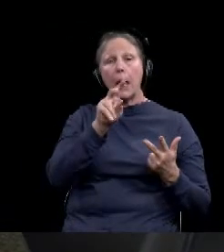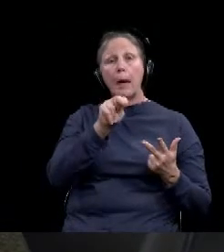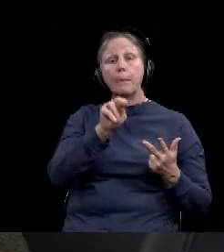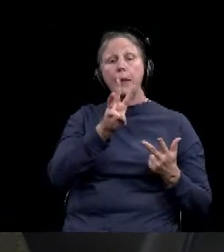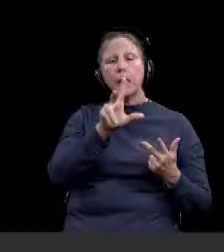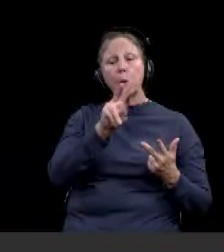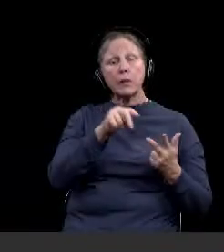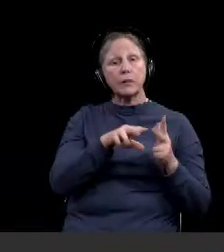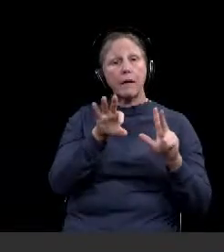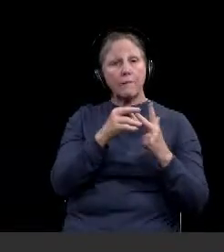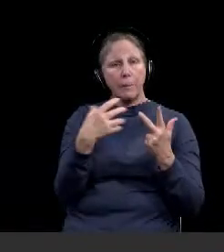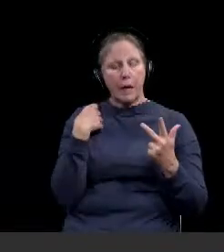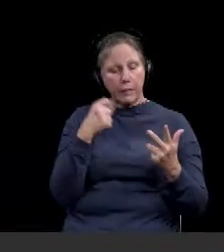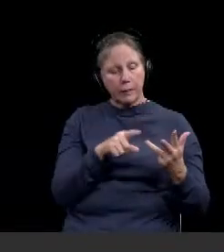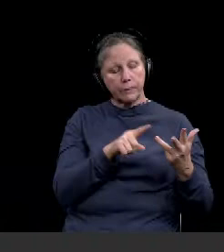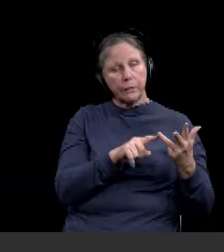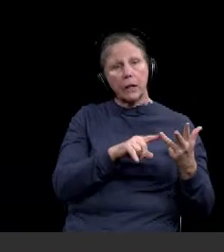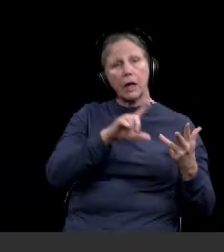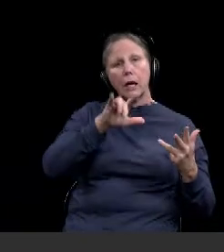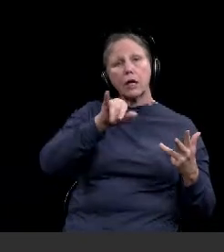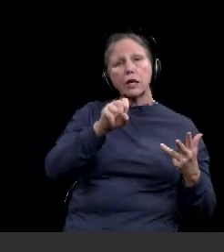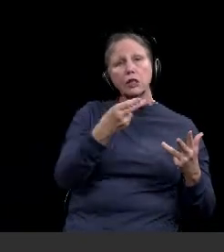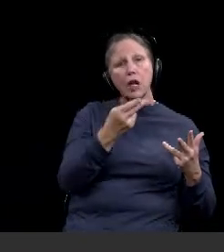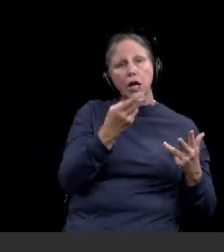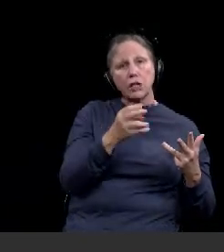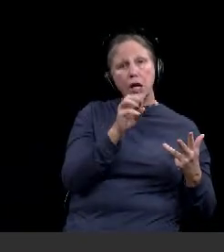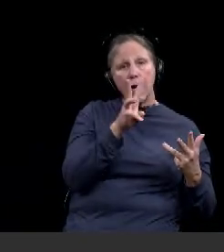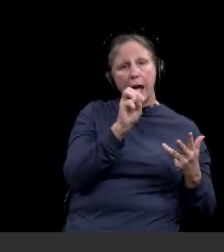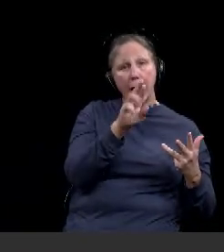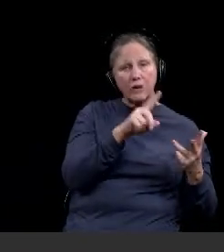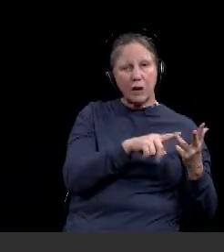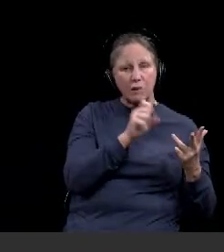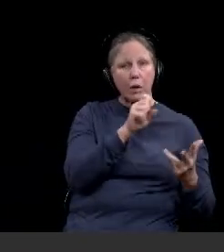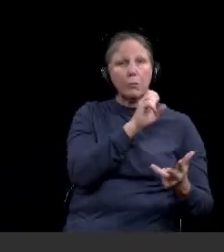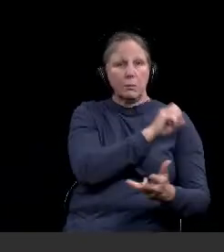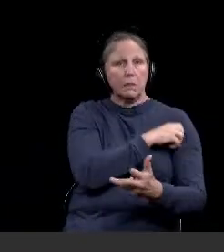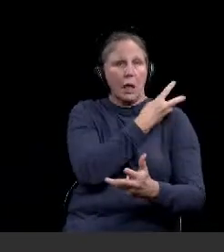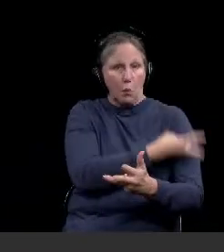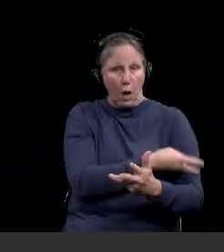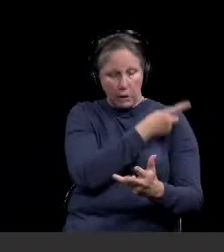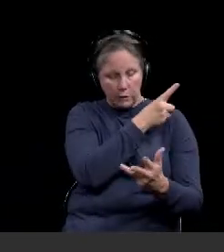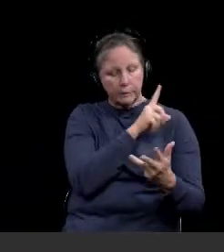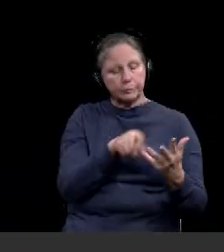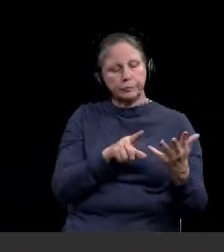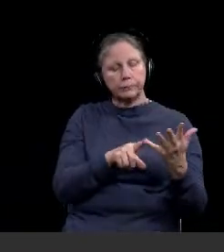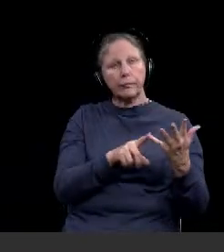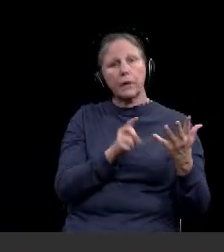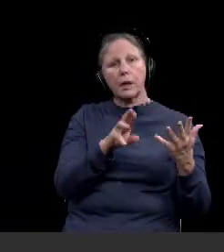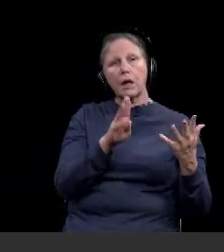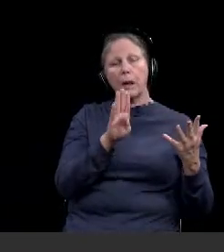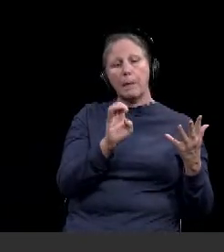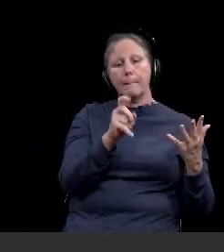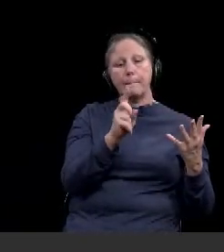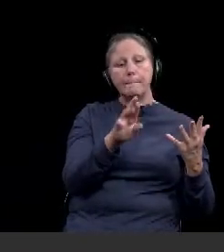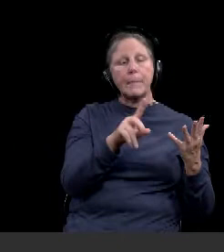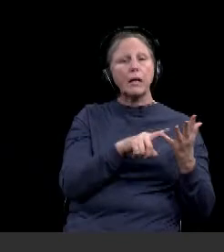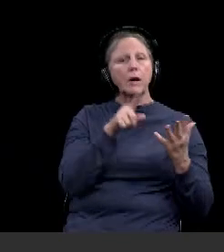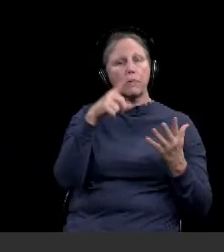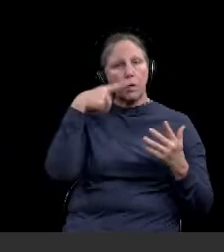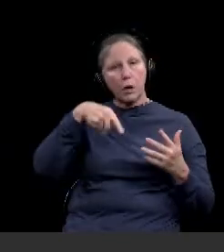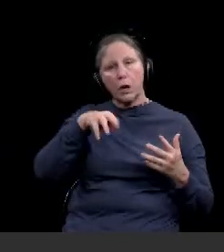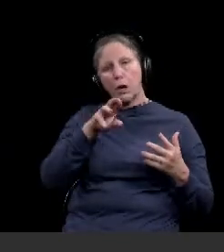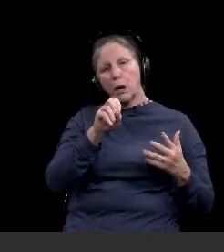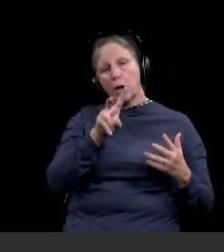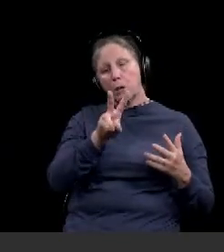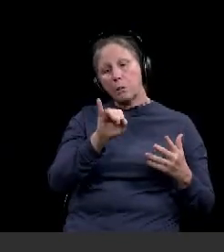Center. Dr. Hauser with the Baylor Scott and White Hillcrest Medical Facility and Dr. Brian Becker, Chief Medical Officer for